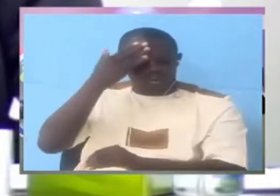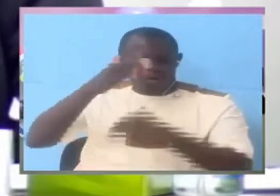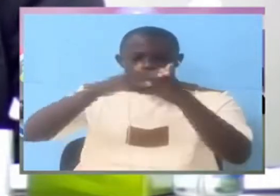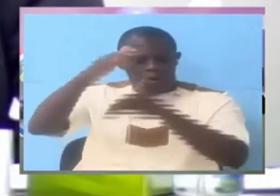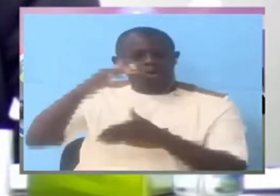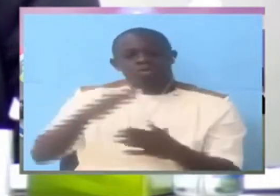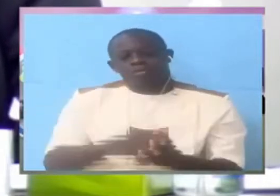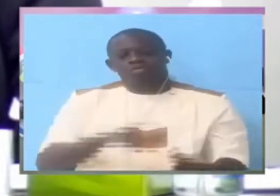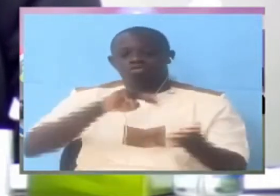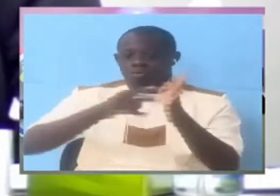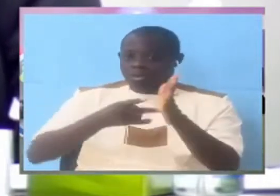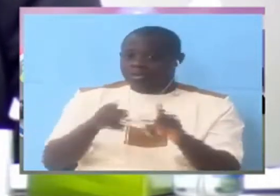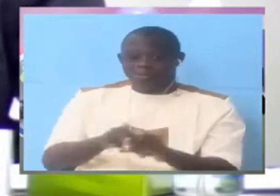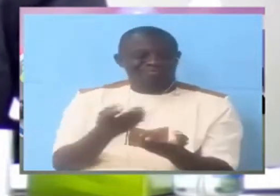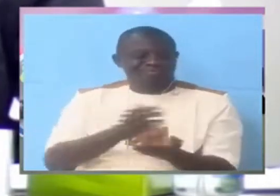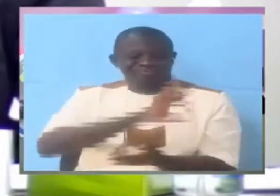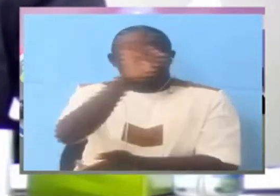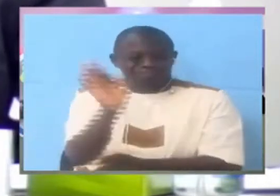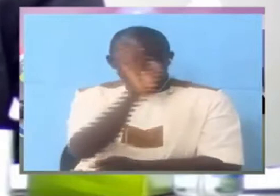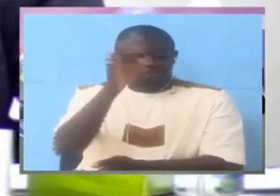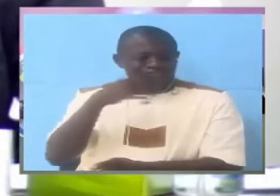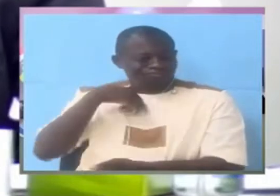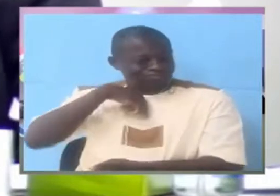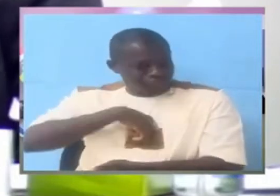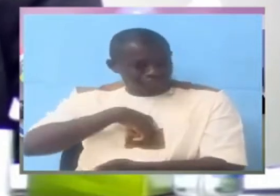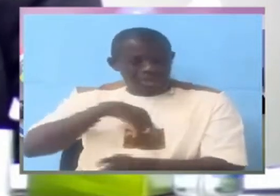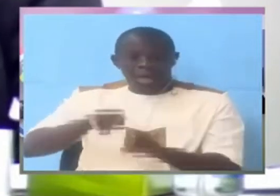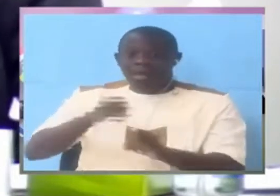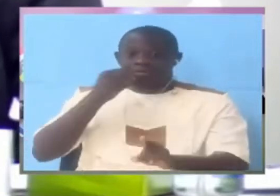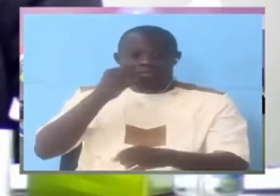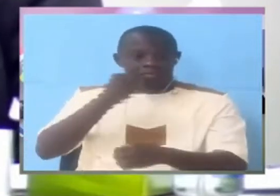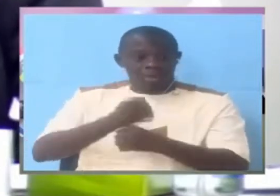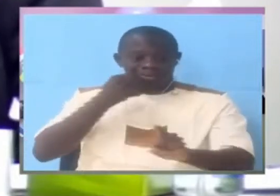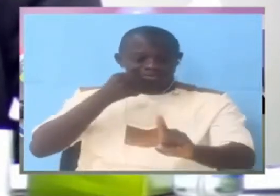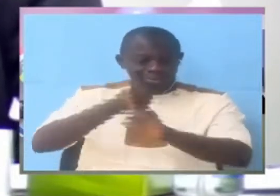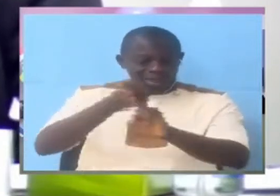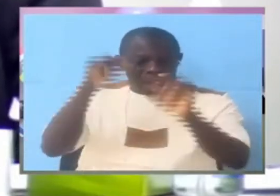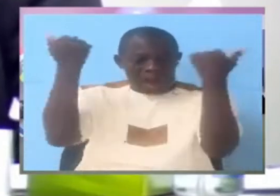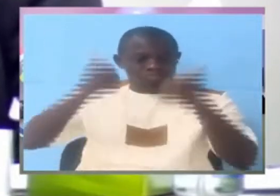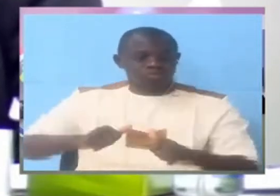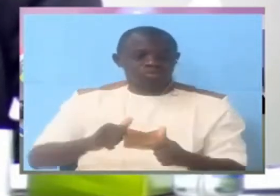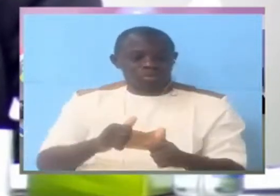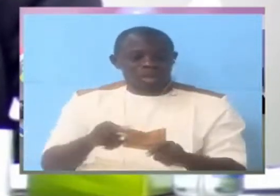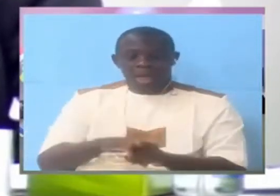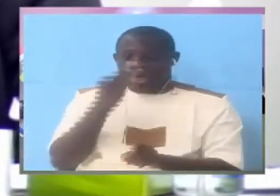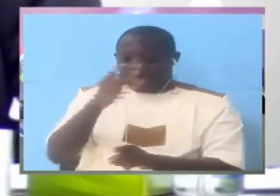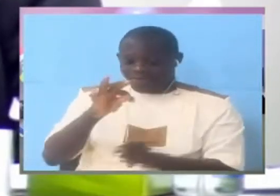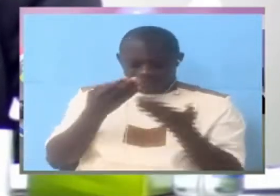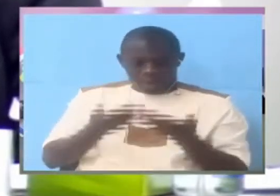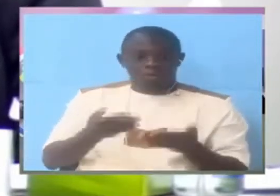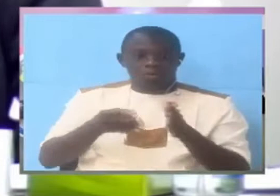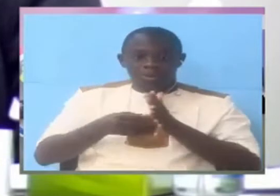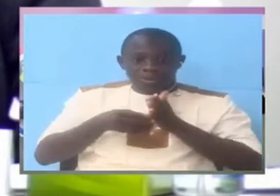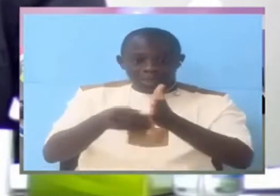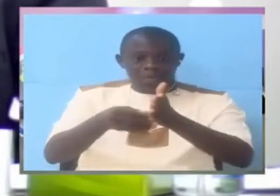It would be sad. In fact, it would be a tragedy if a director